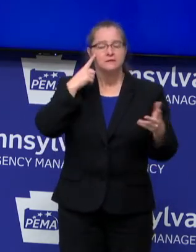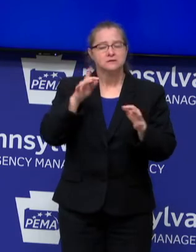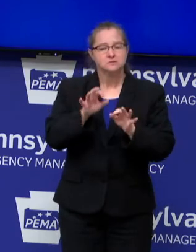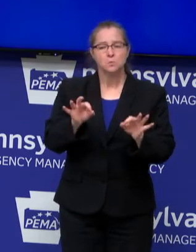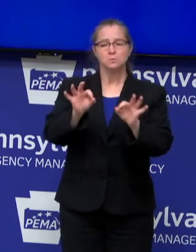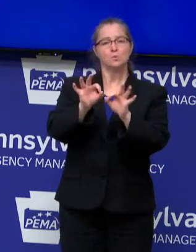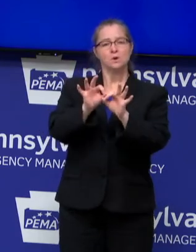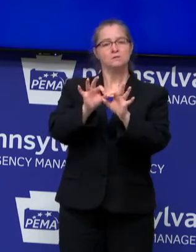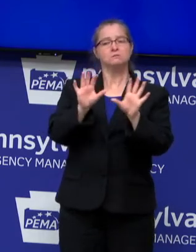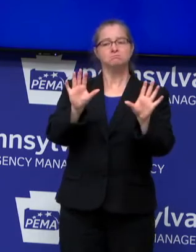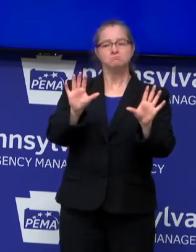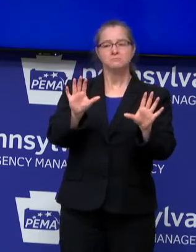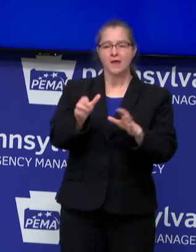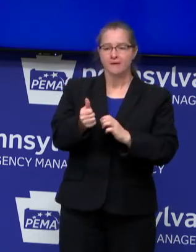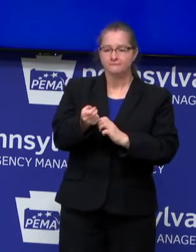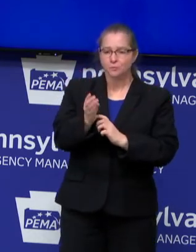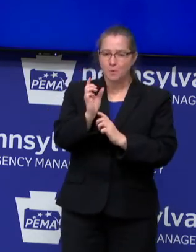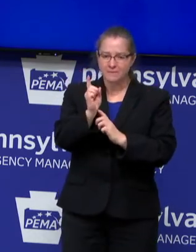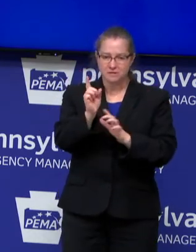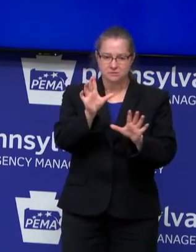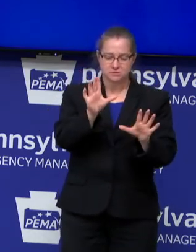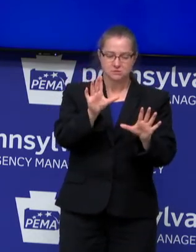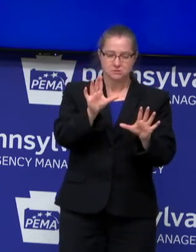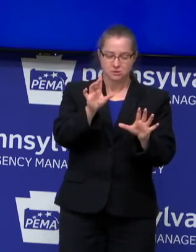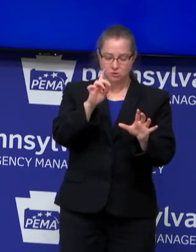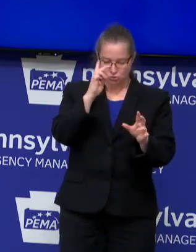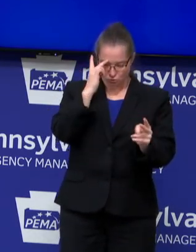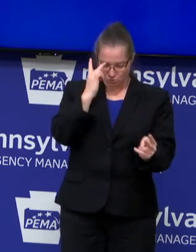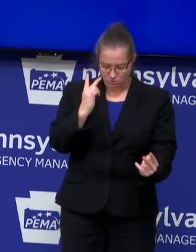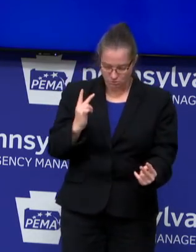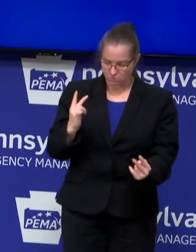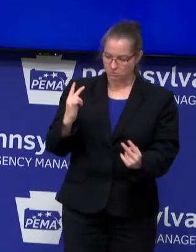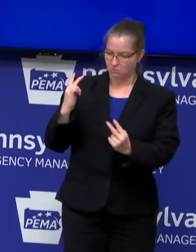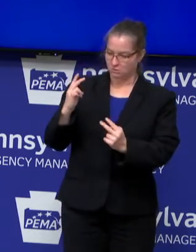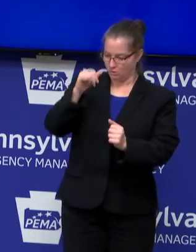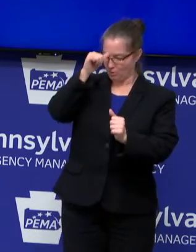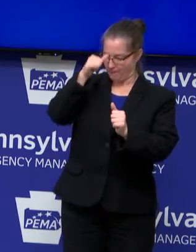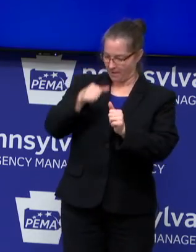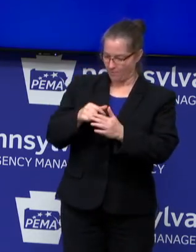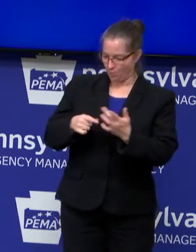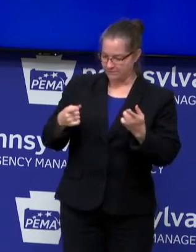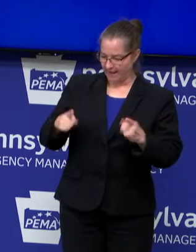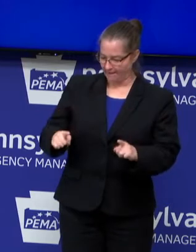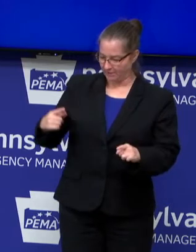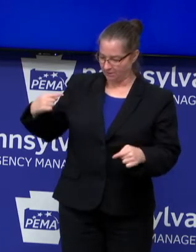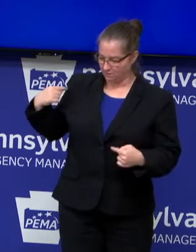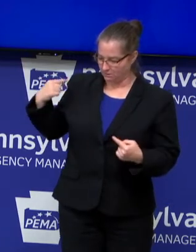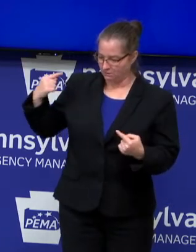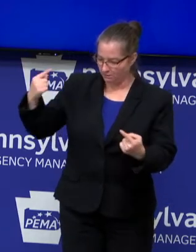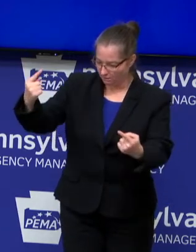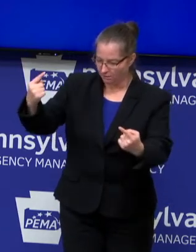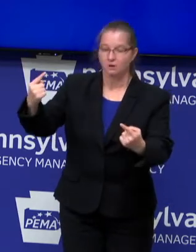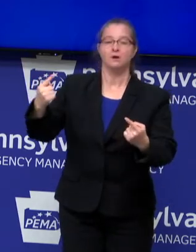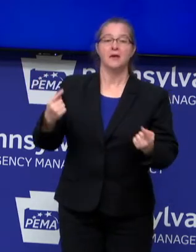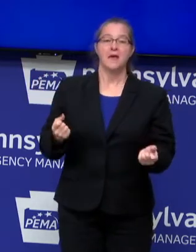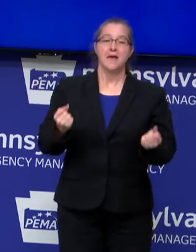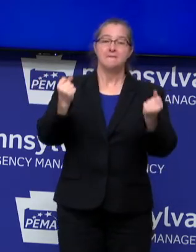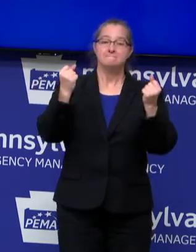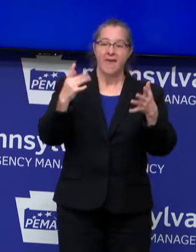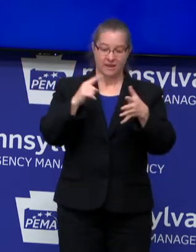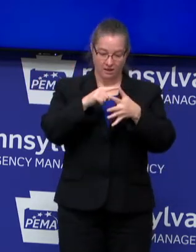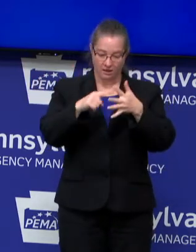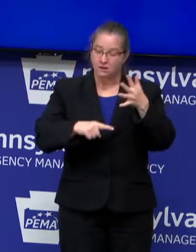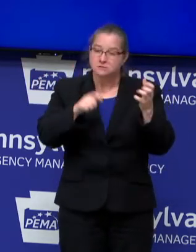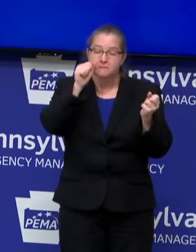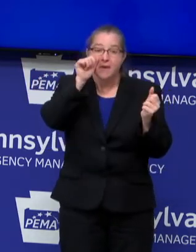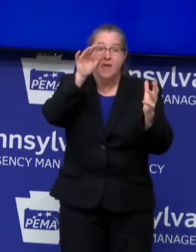a few minutes to remember all the things that have happened to get us to this point, many of which are amazing.